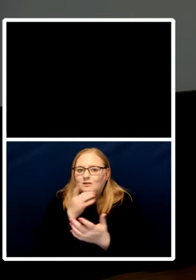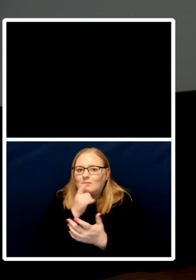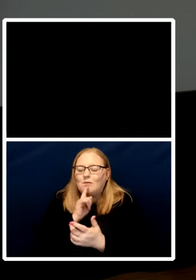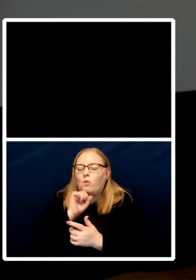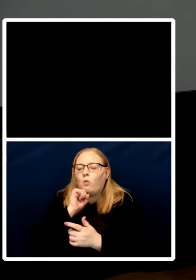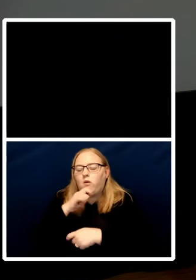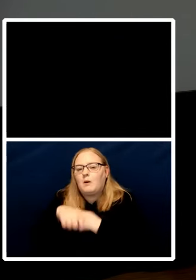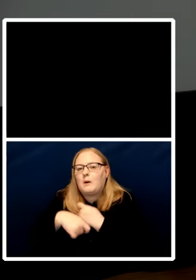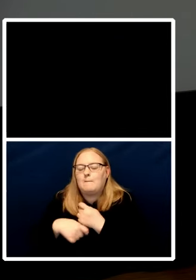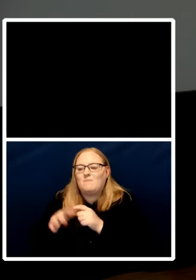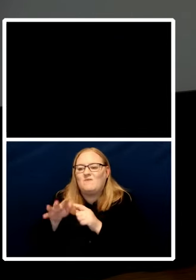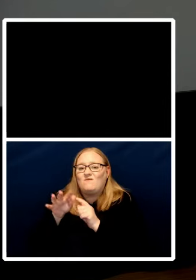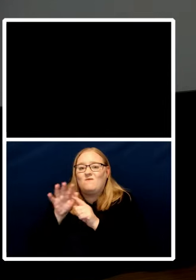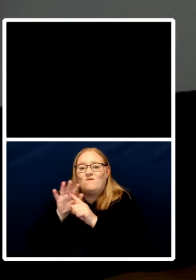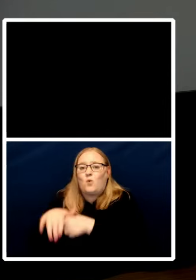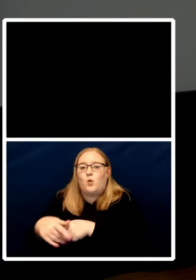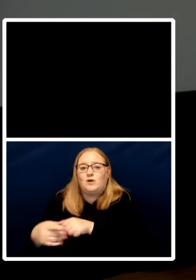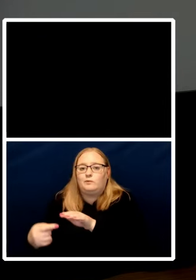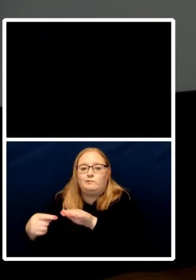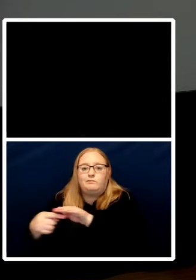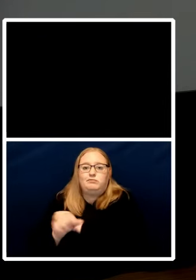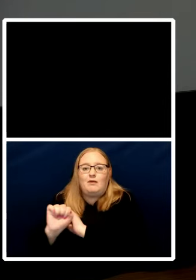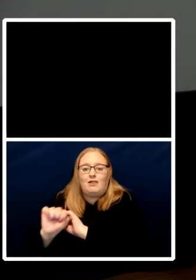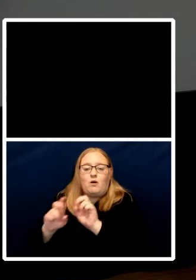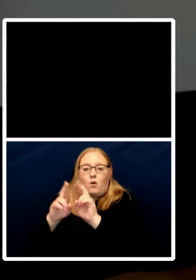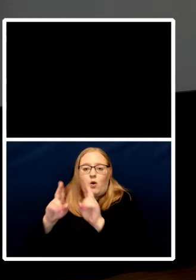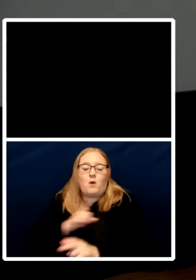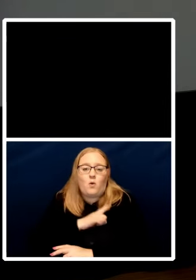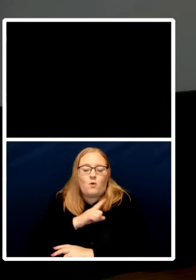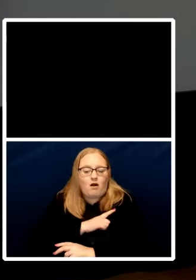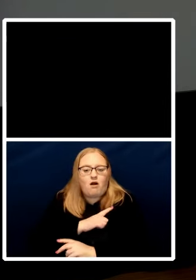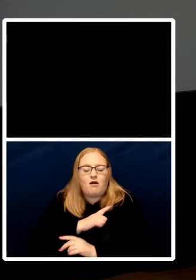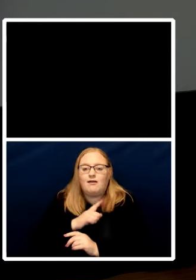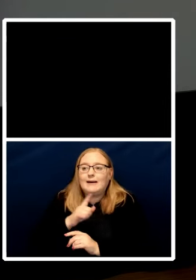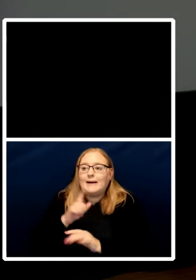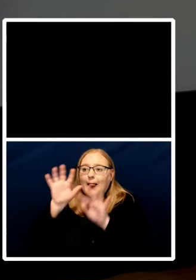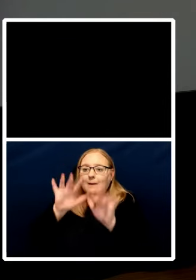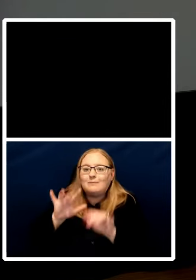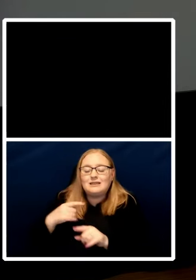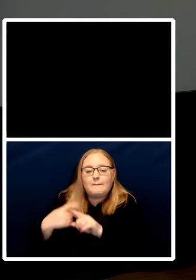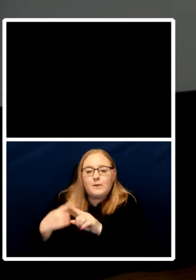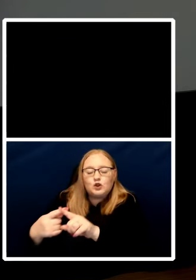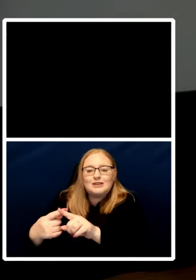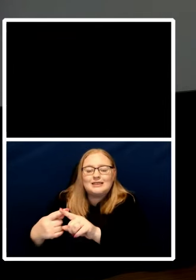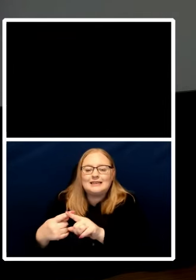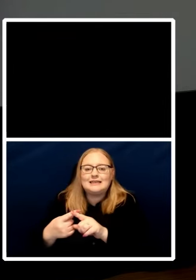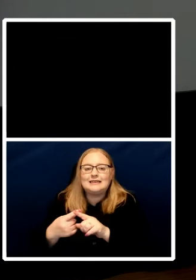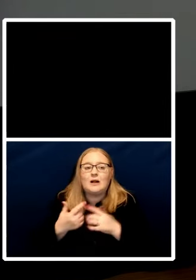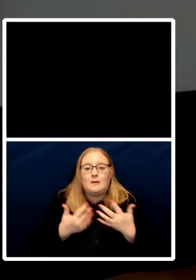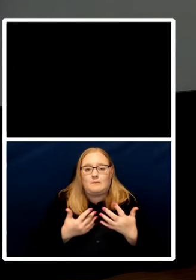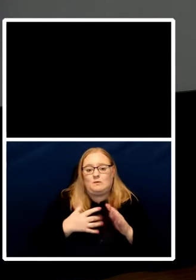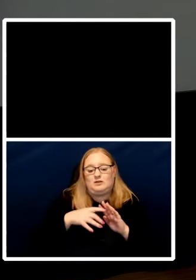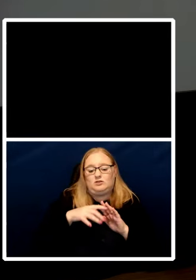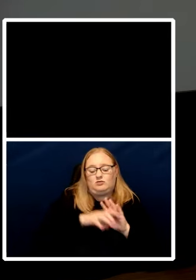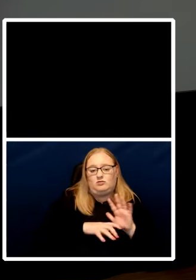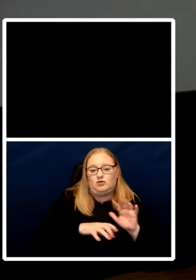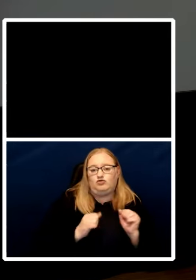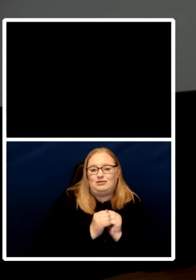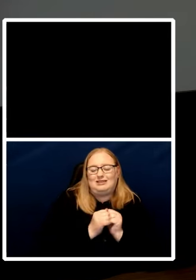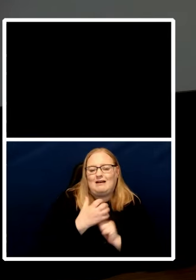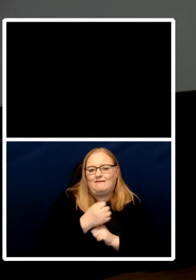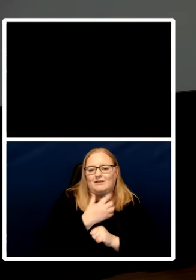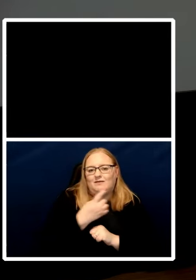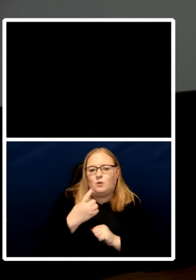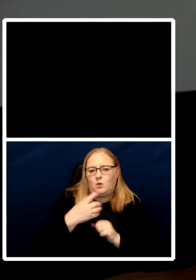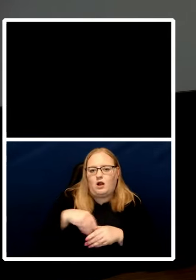emergency would not very naturally fit within the 51 treaty as it's currently drafted but there will have